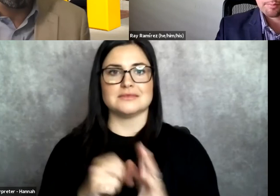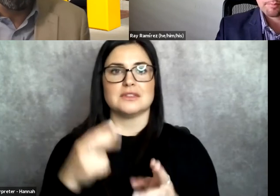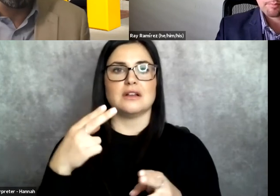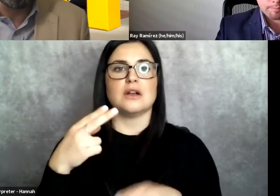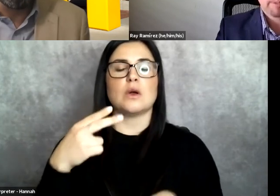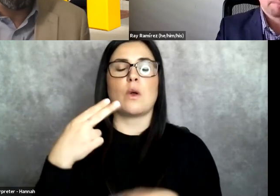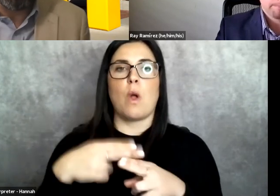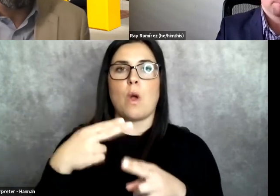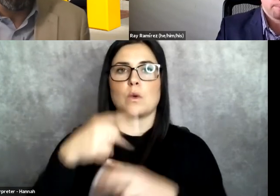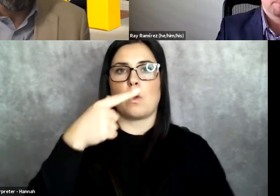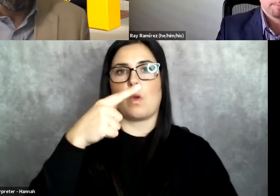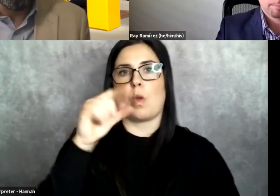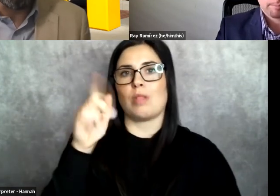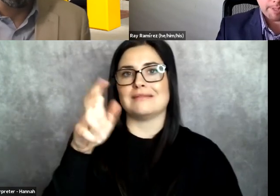by Dr.